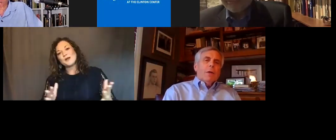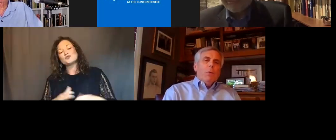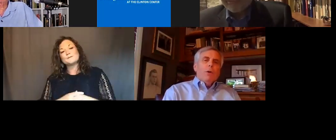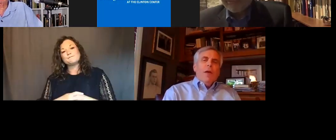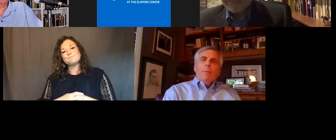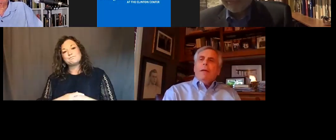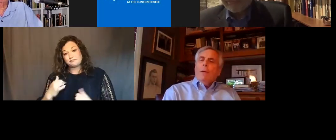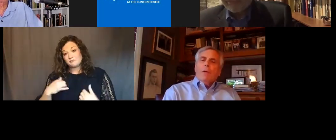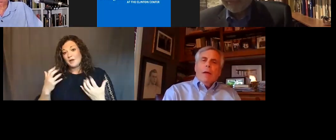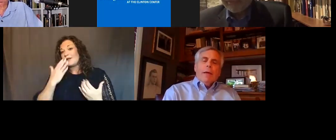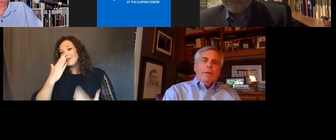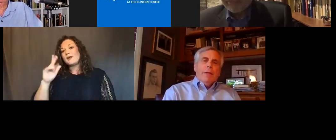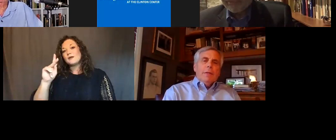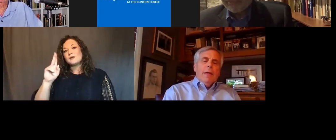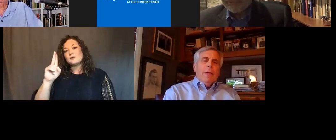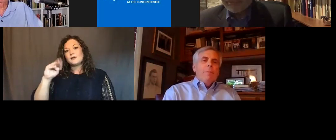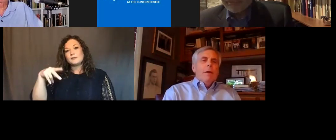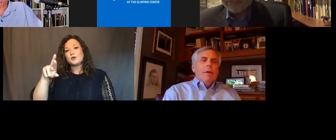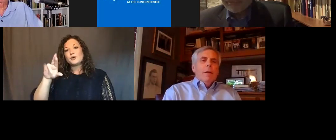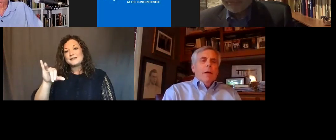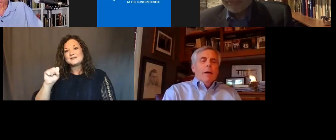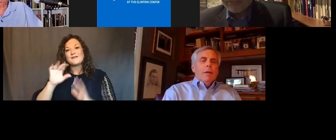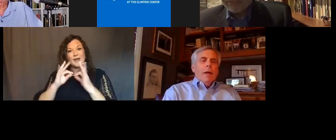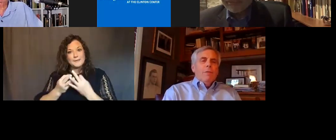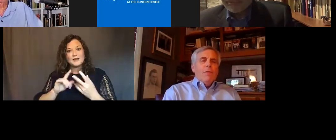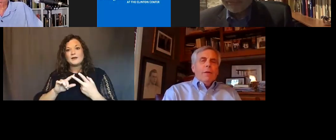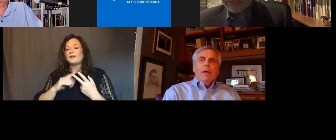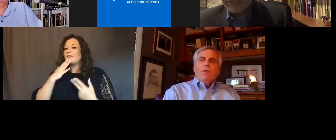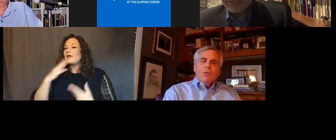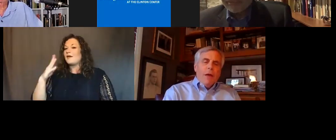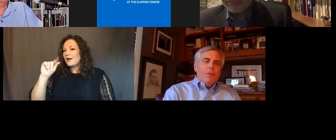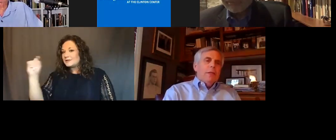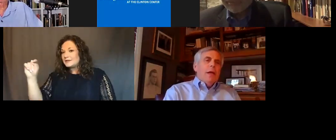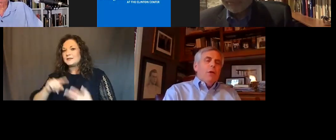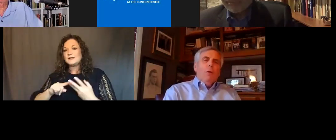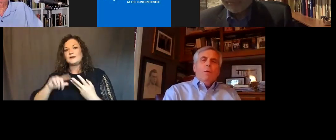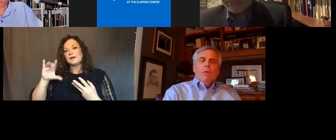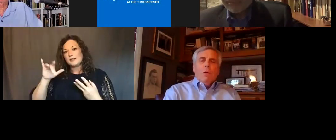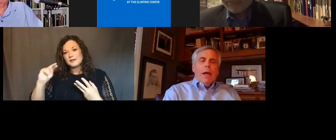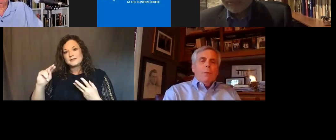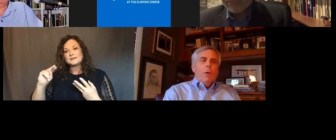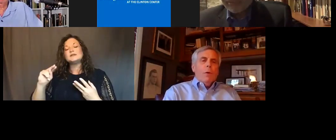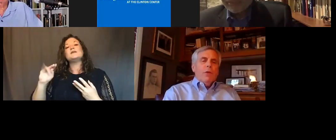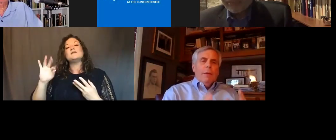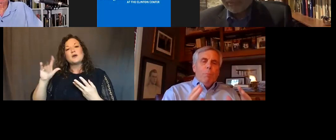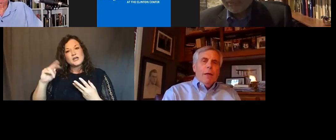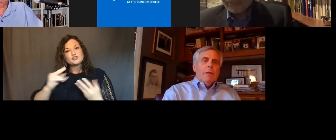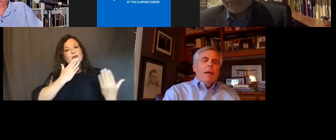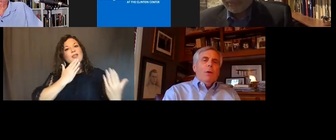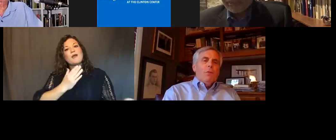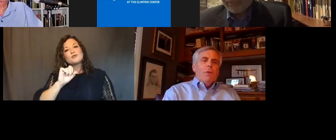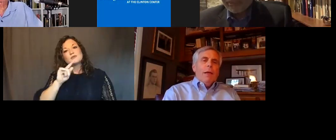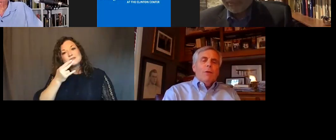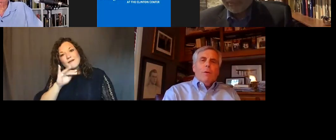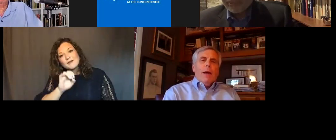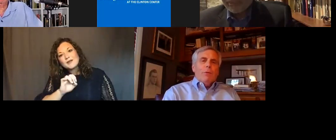thank the Capuris family. I want to thank AT&T, the Clinton Foundation. Stephanie, thank you for your kind words. And Ben,